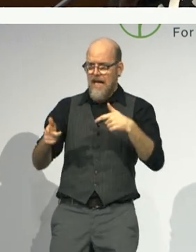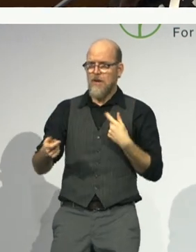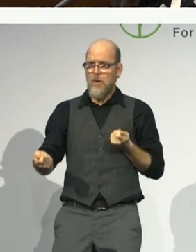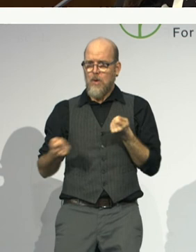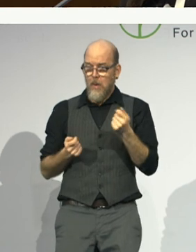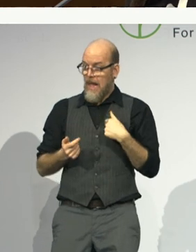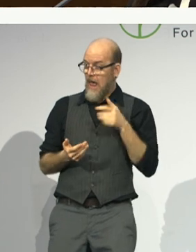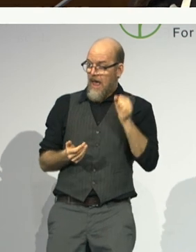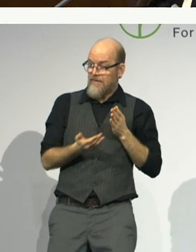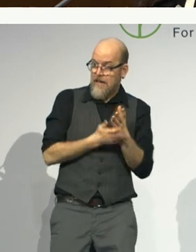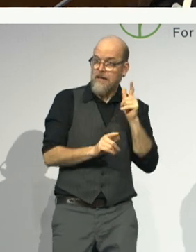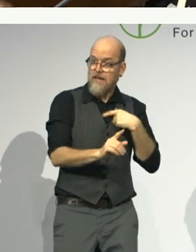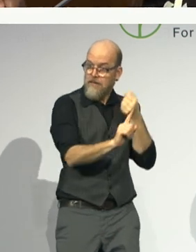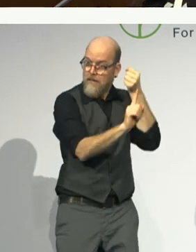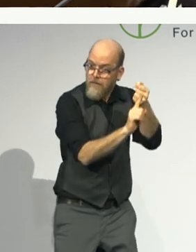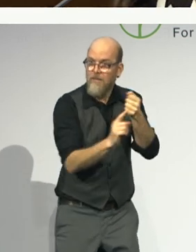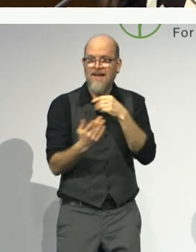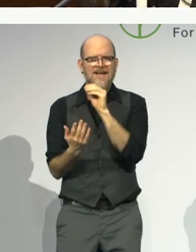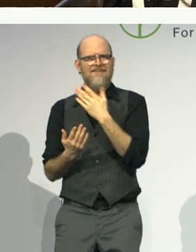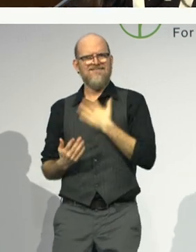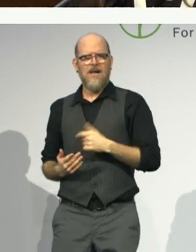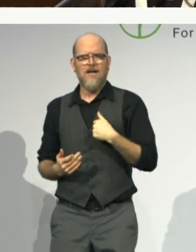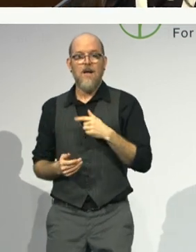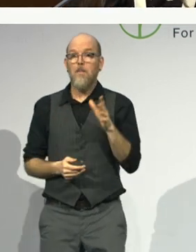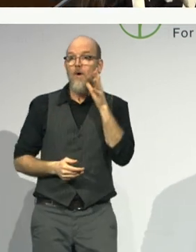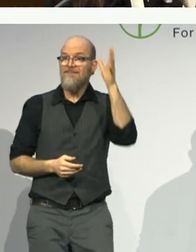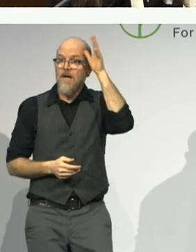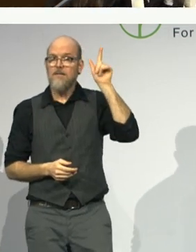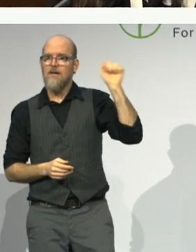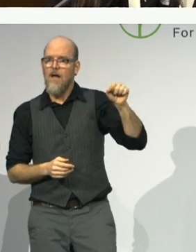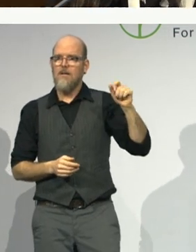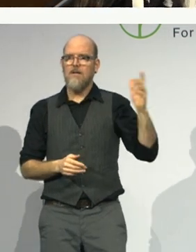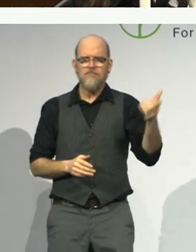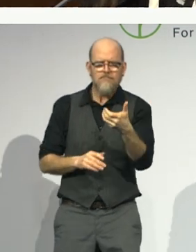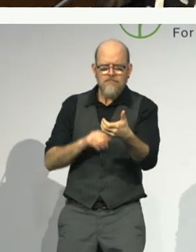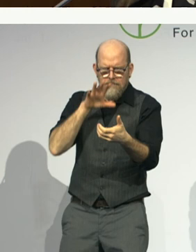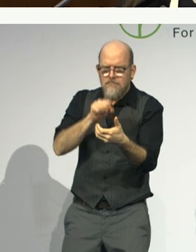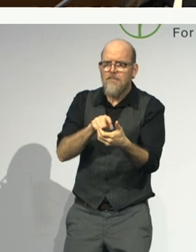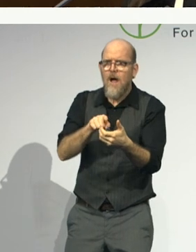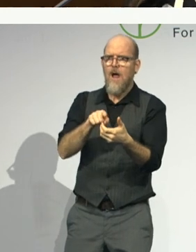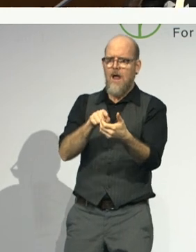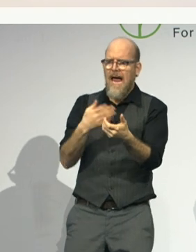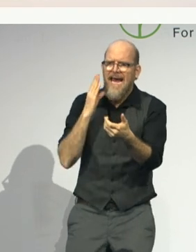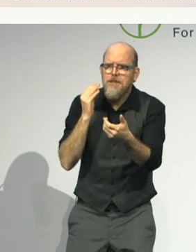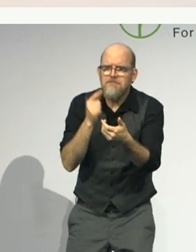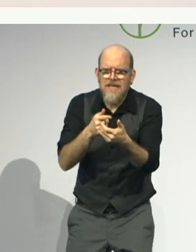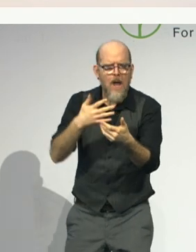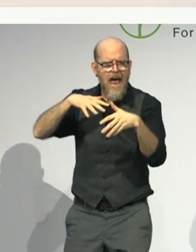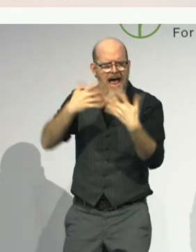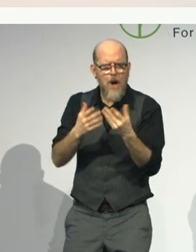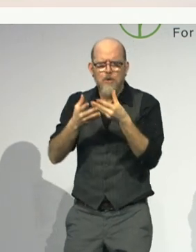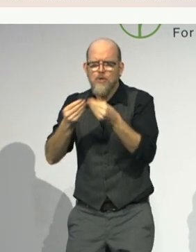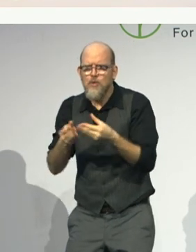experience is with school. And it will map up so that when we come back we can show maps of